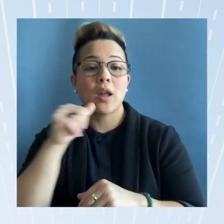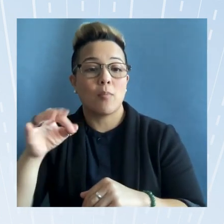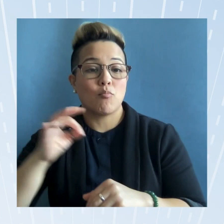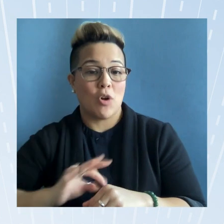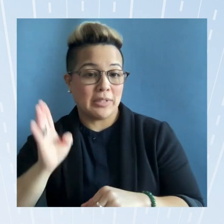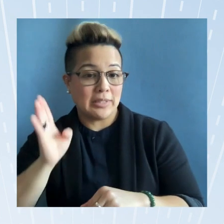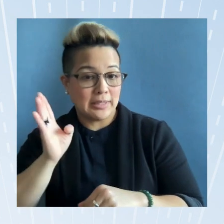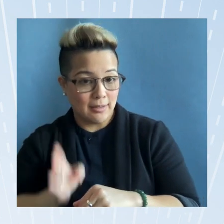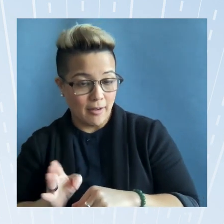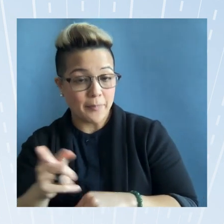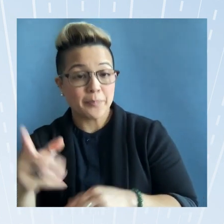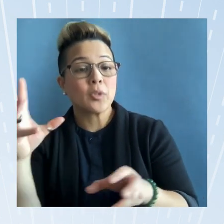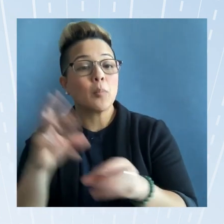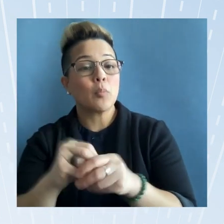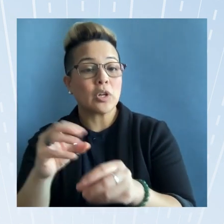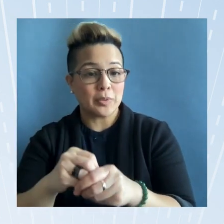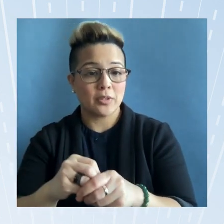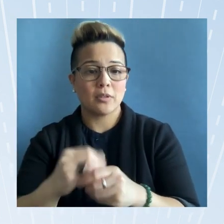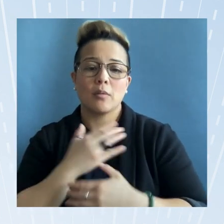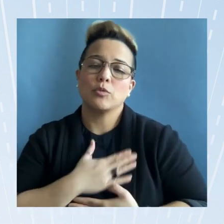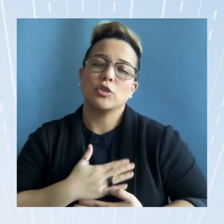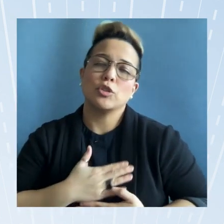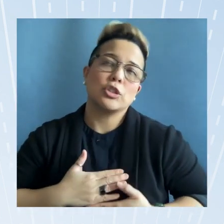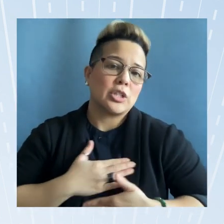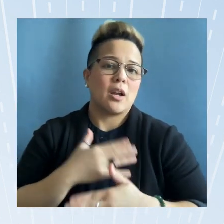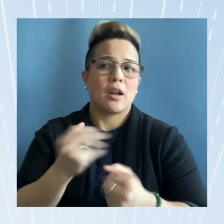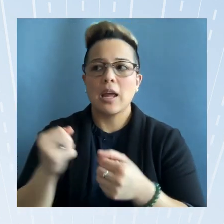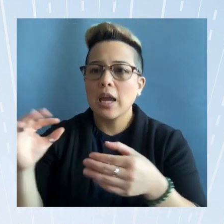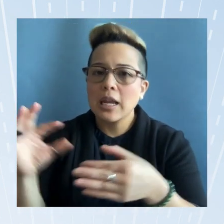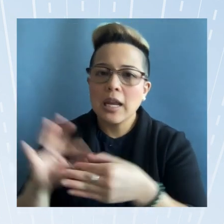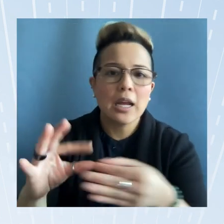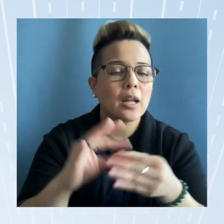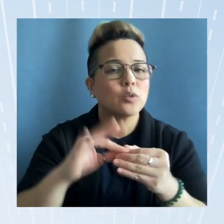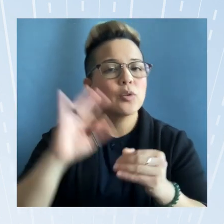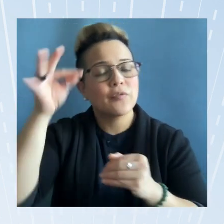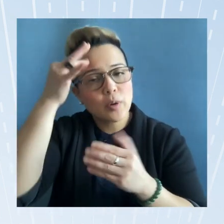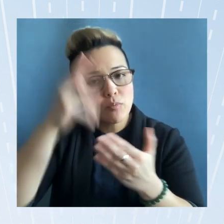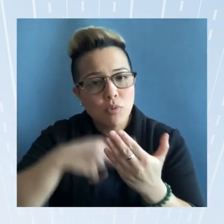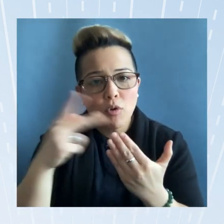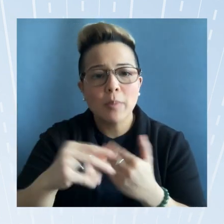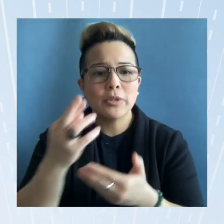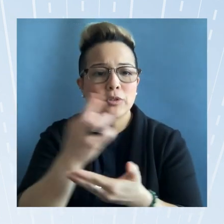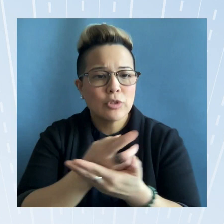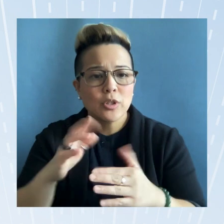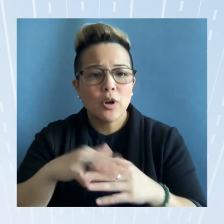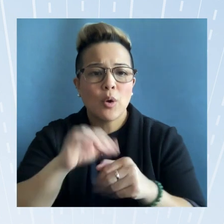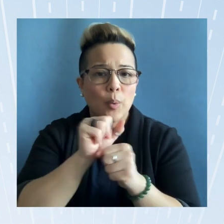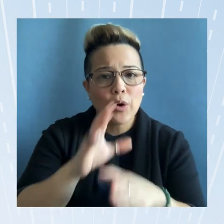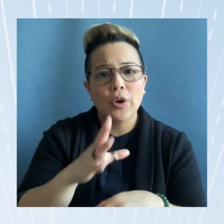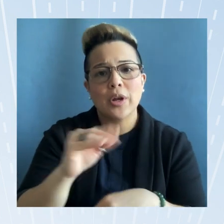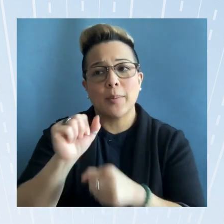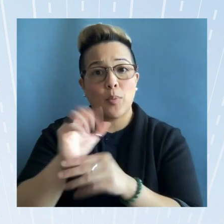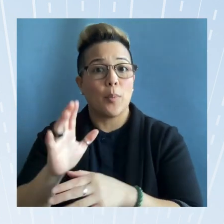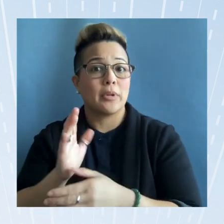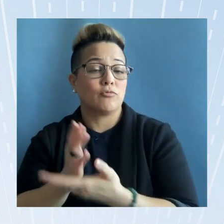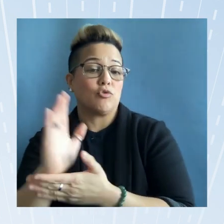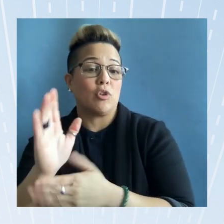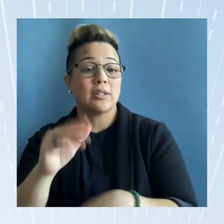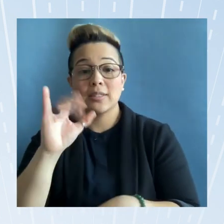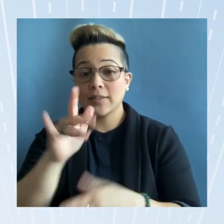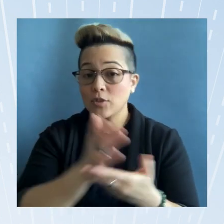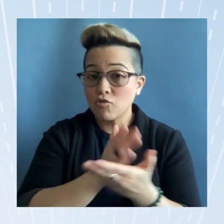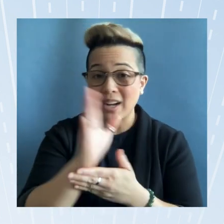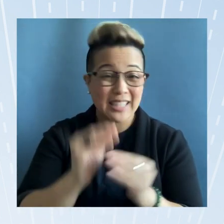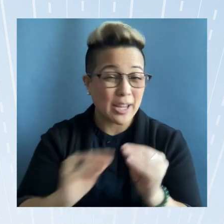participants appreciated getting connected to federal programs and resources on worker employment rights civil rights and more